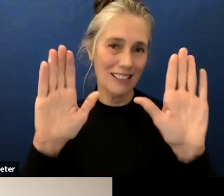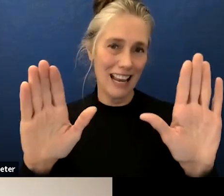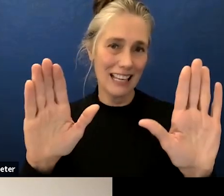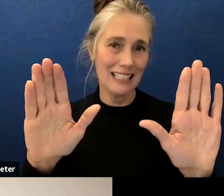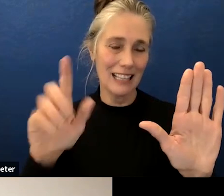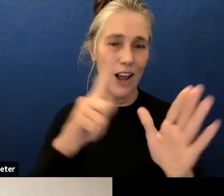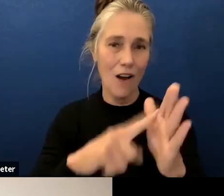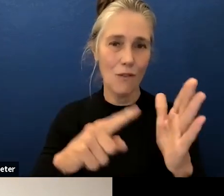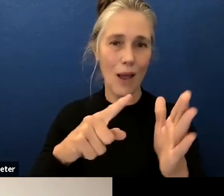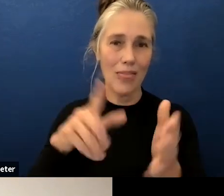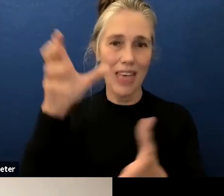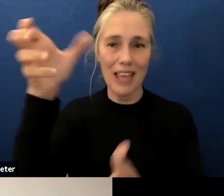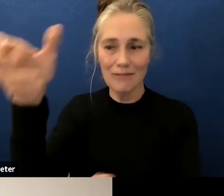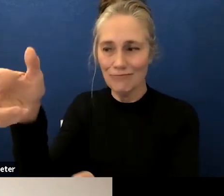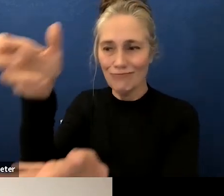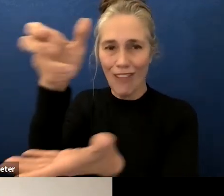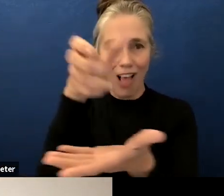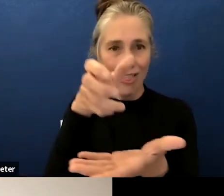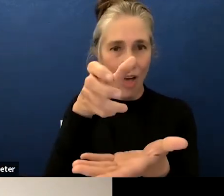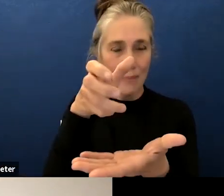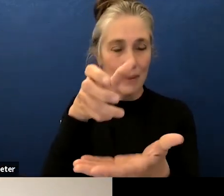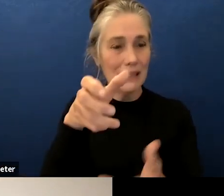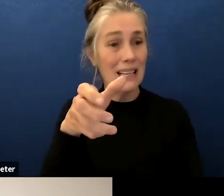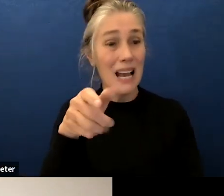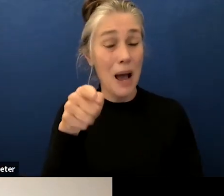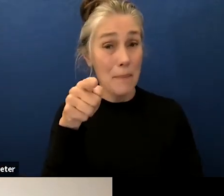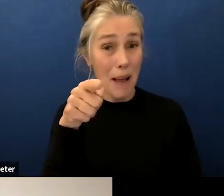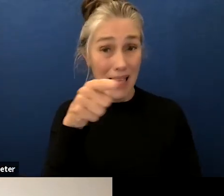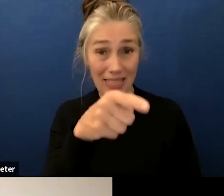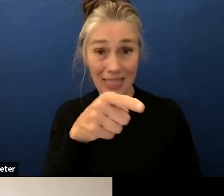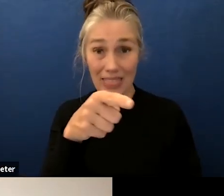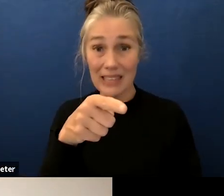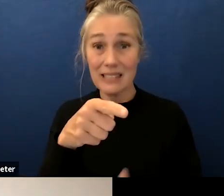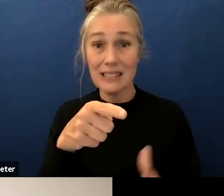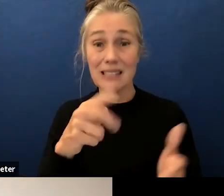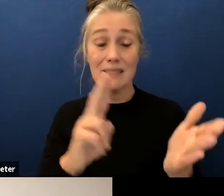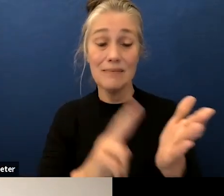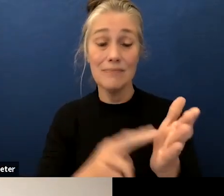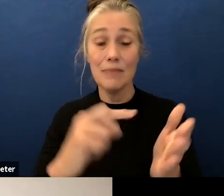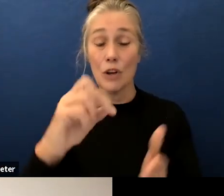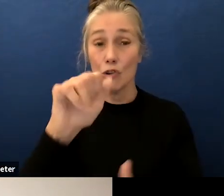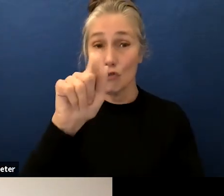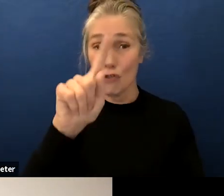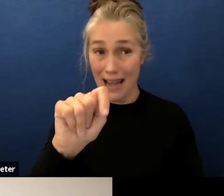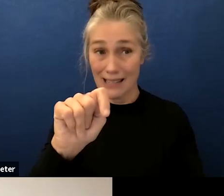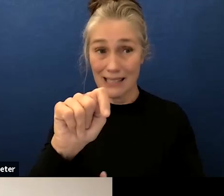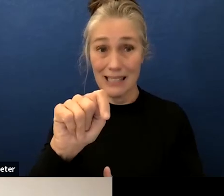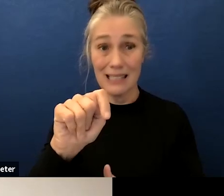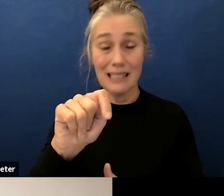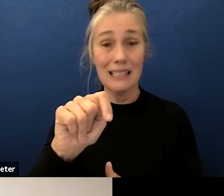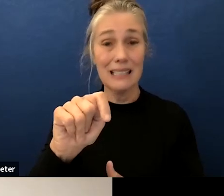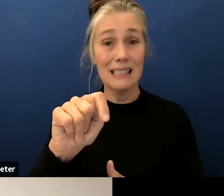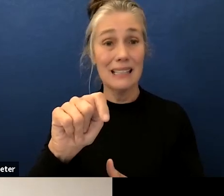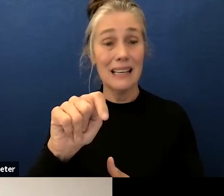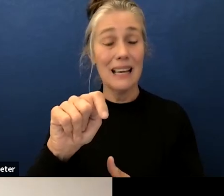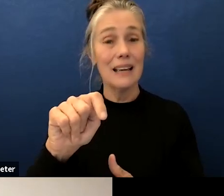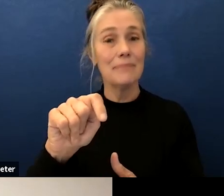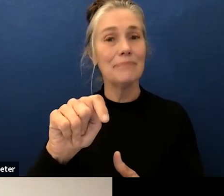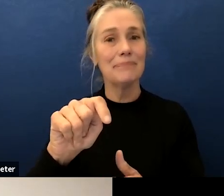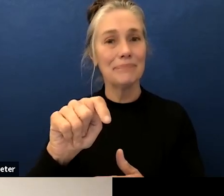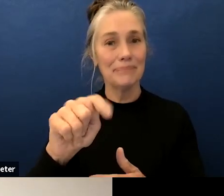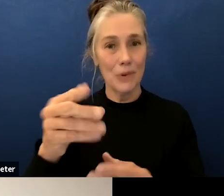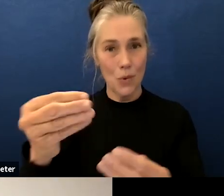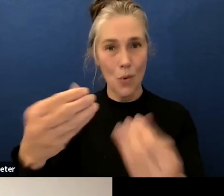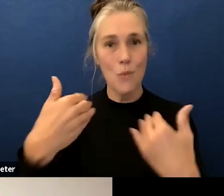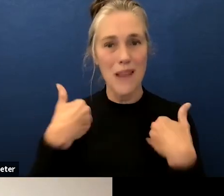the one thing about this this grant is it's a five year we have five years to be able to spend this